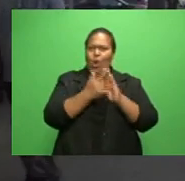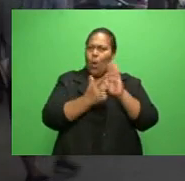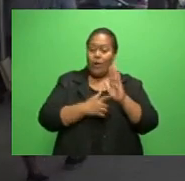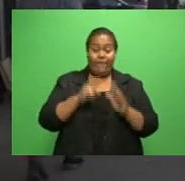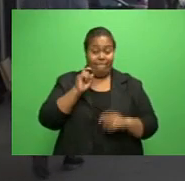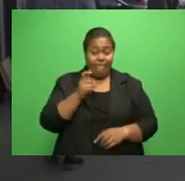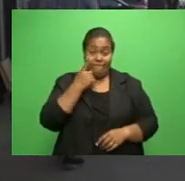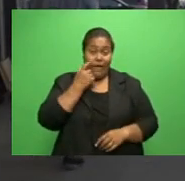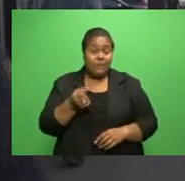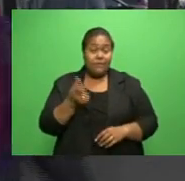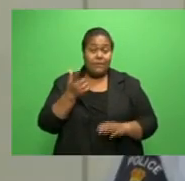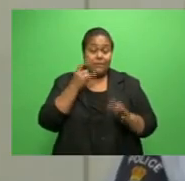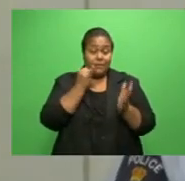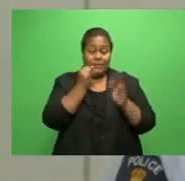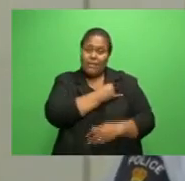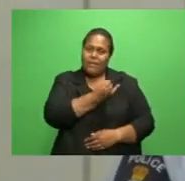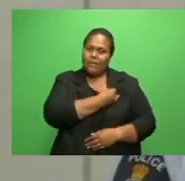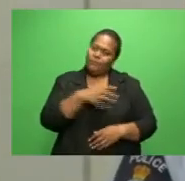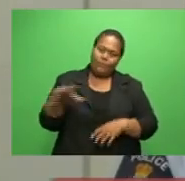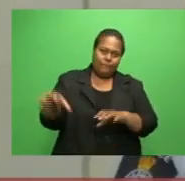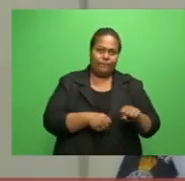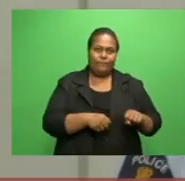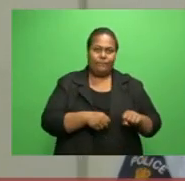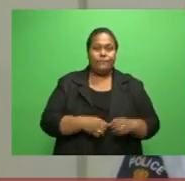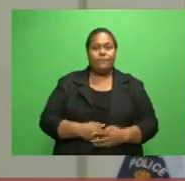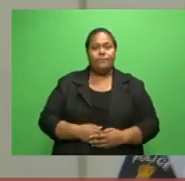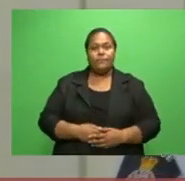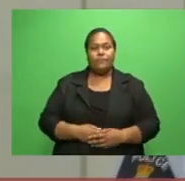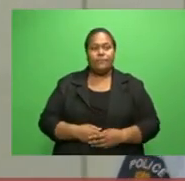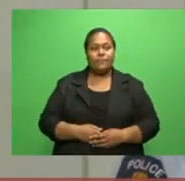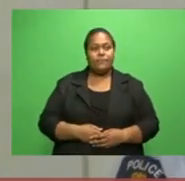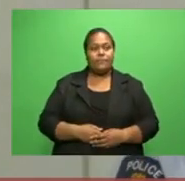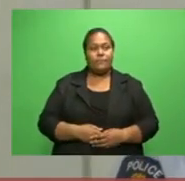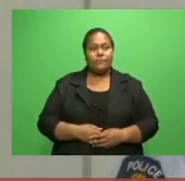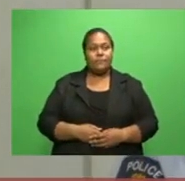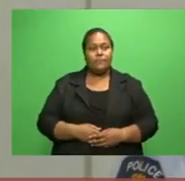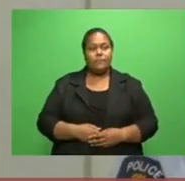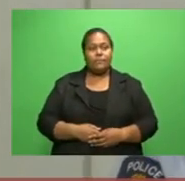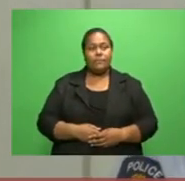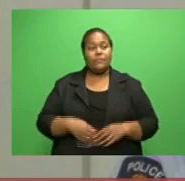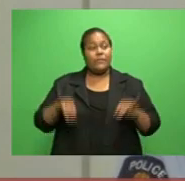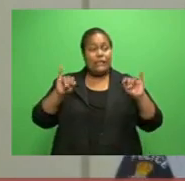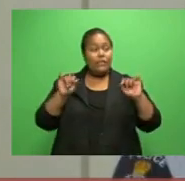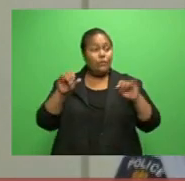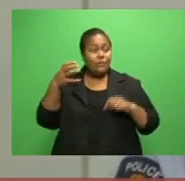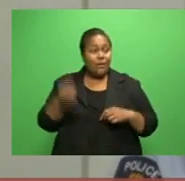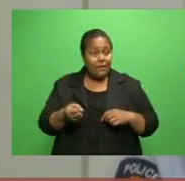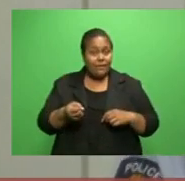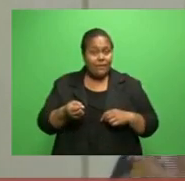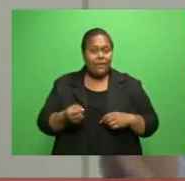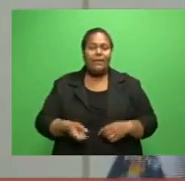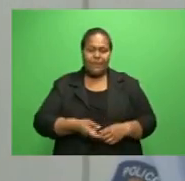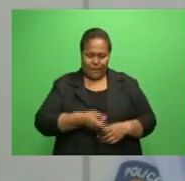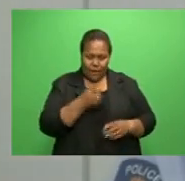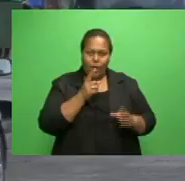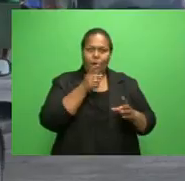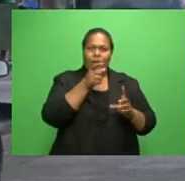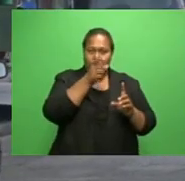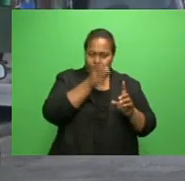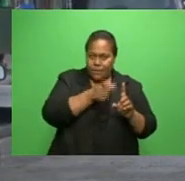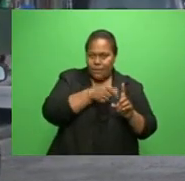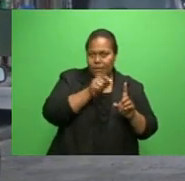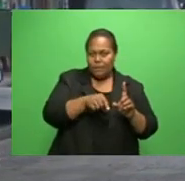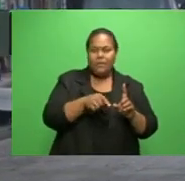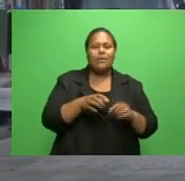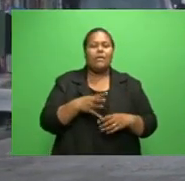be held accountable. So if there was issues being raised that police officers are involved in certain illegal activities